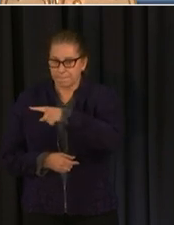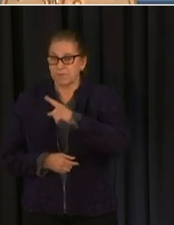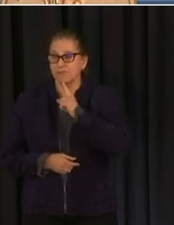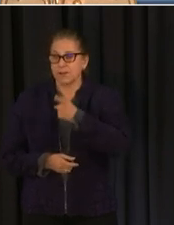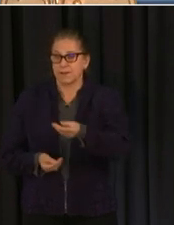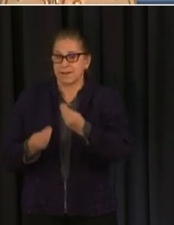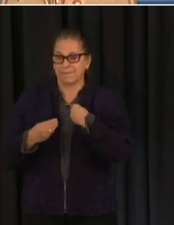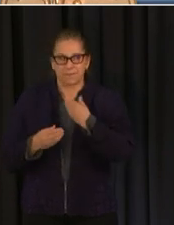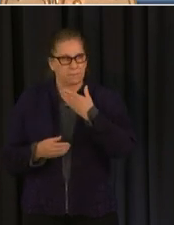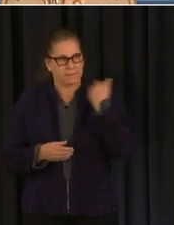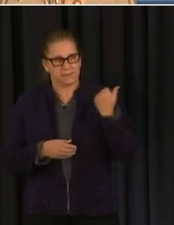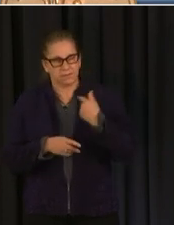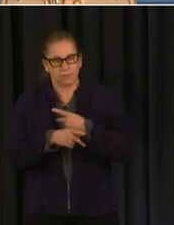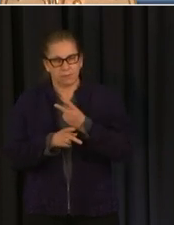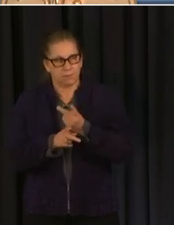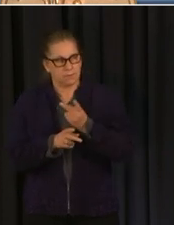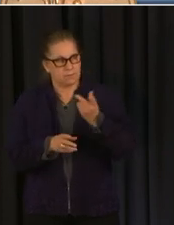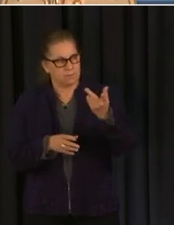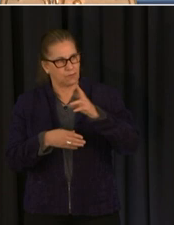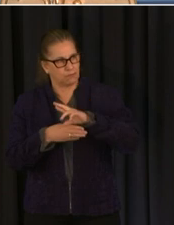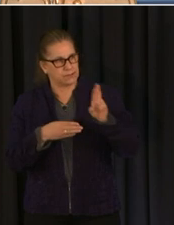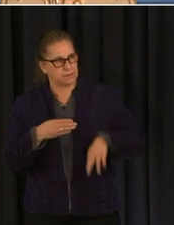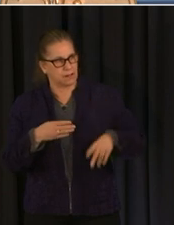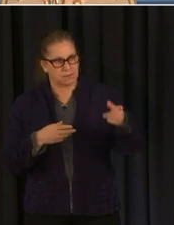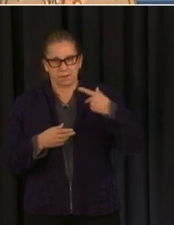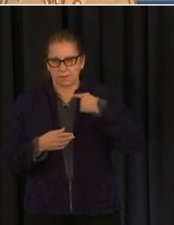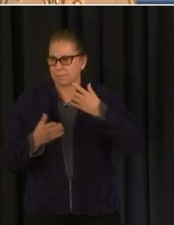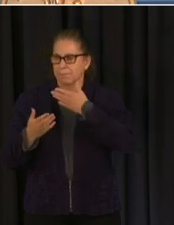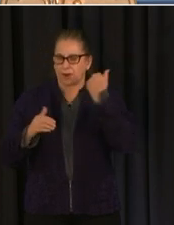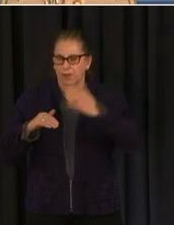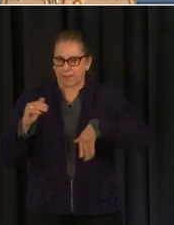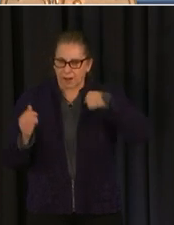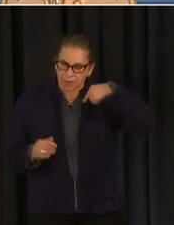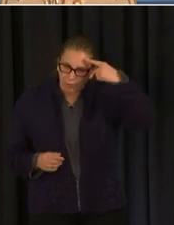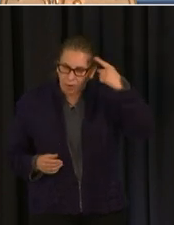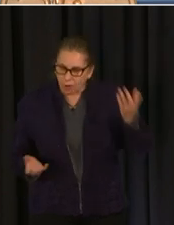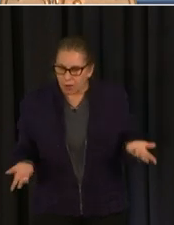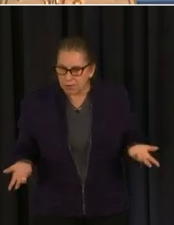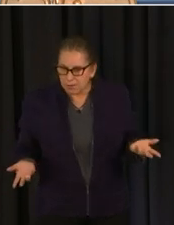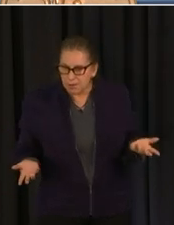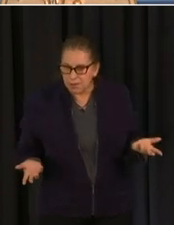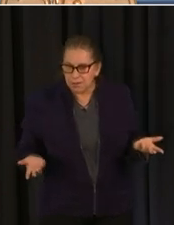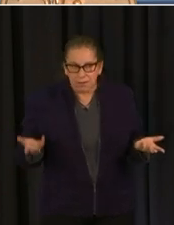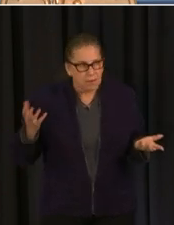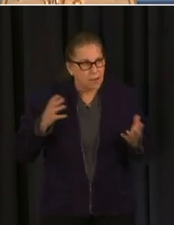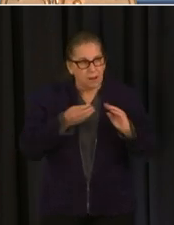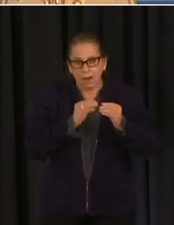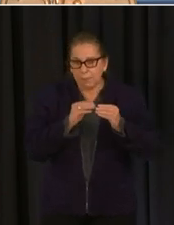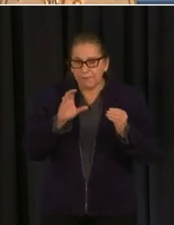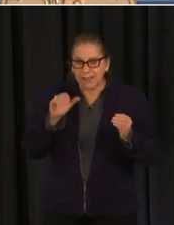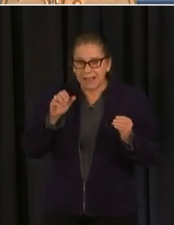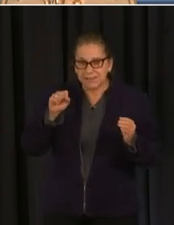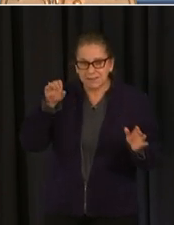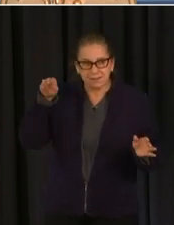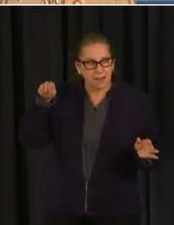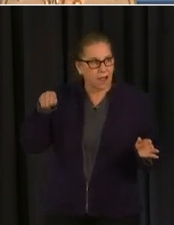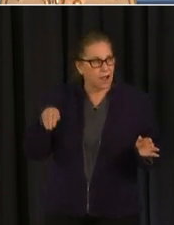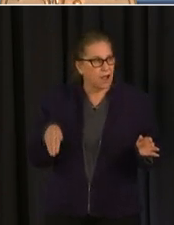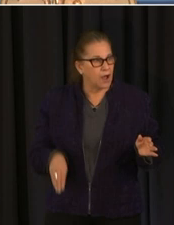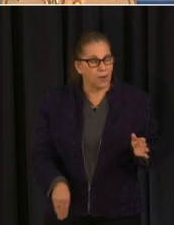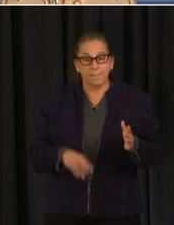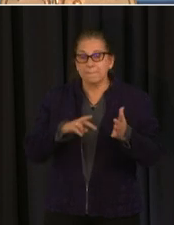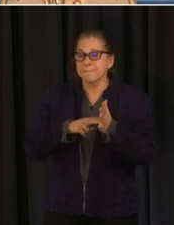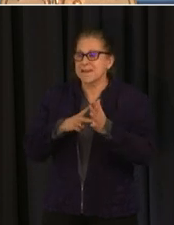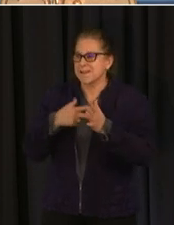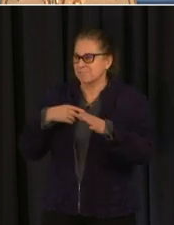in our case rate i wanted to ask you a regional question sure um some areas like new york new jersey and